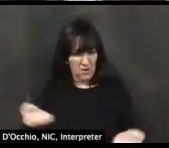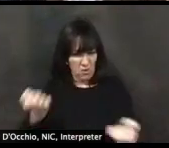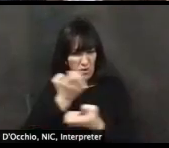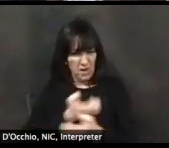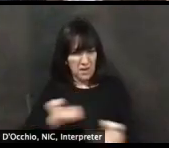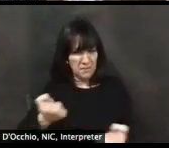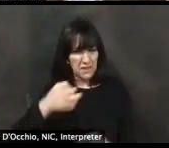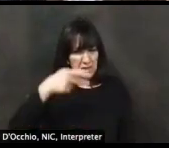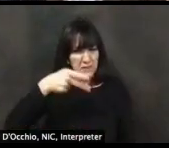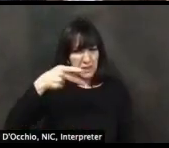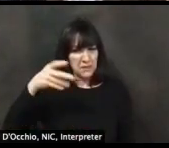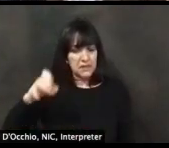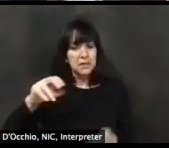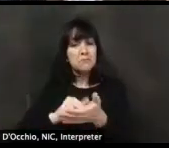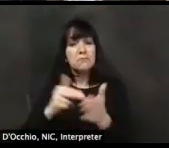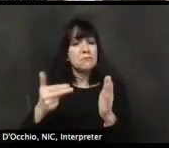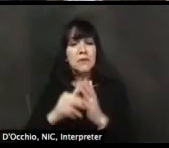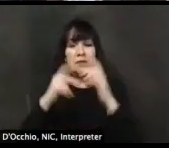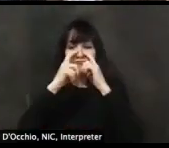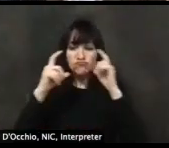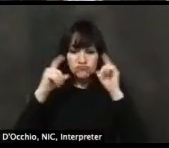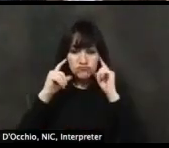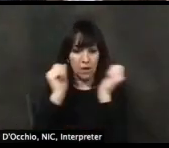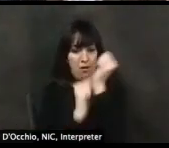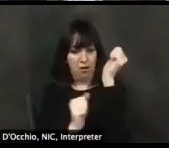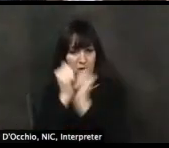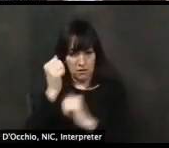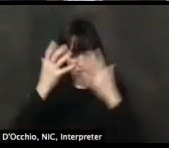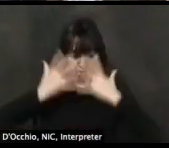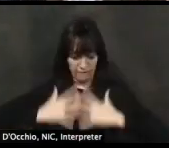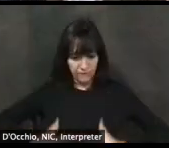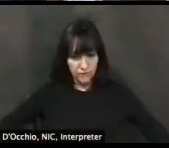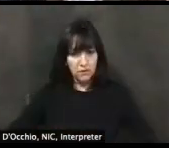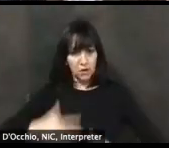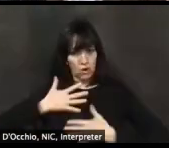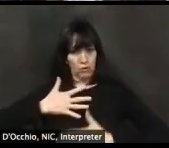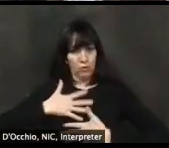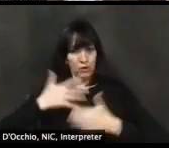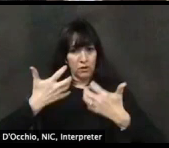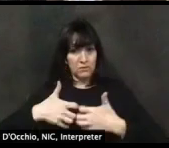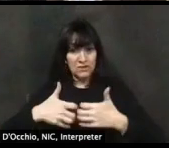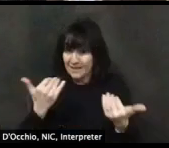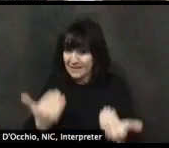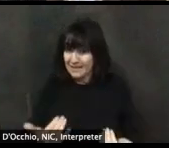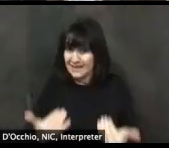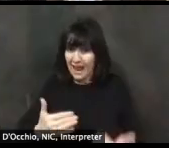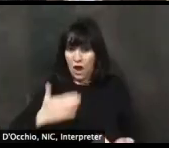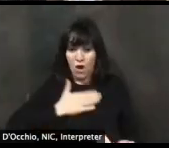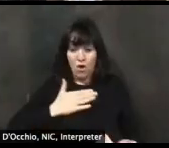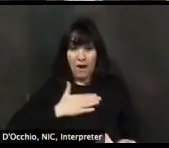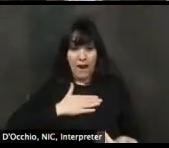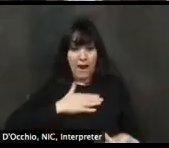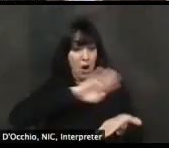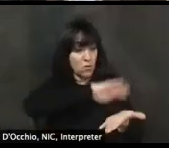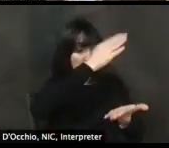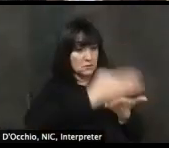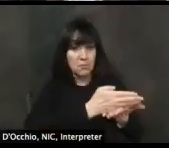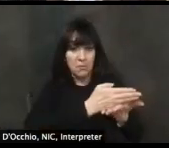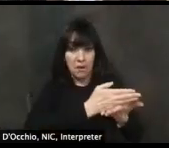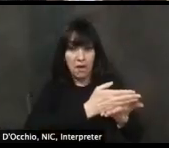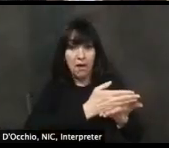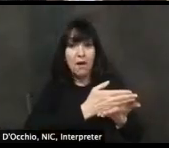amounts of, of testing and, uh, contact tracing in our state. So again, no one indicator. We're looking at all of this